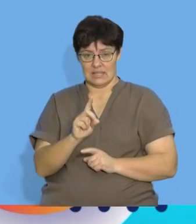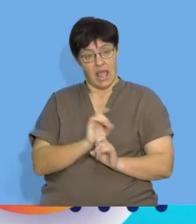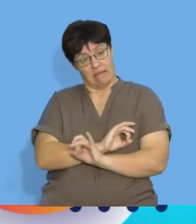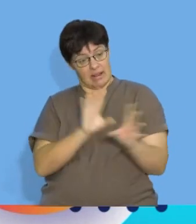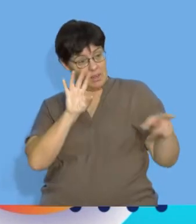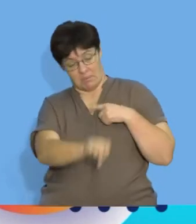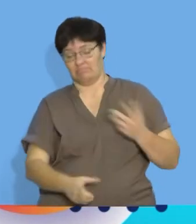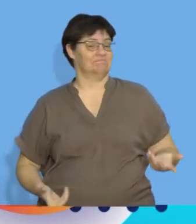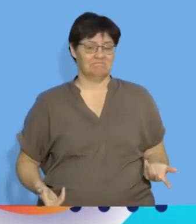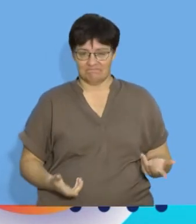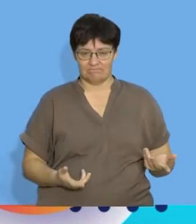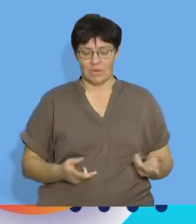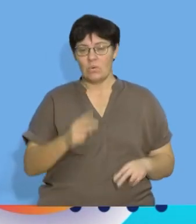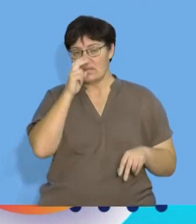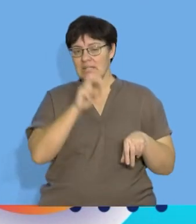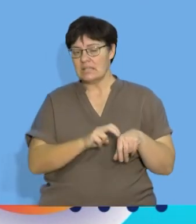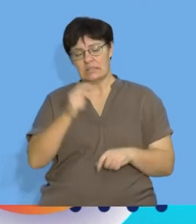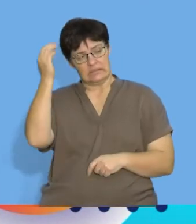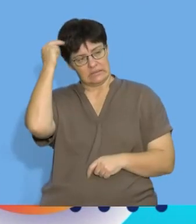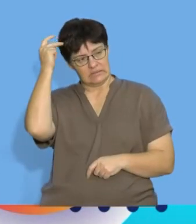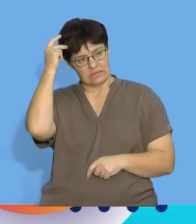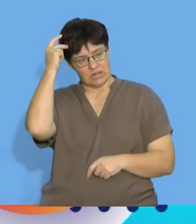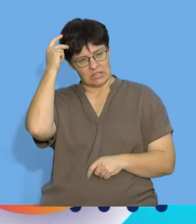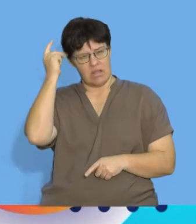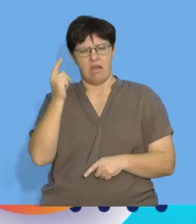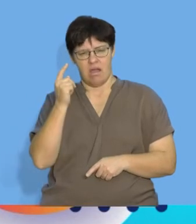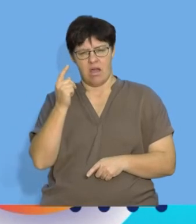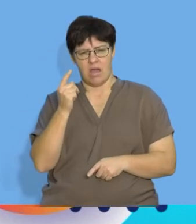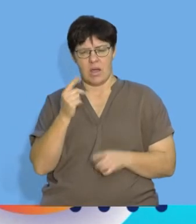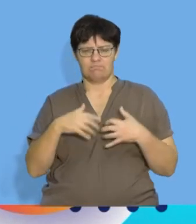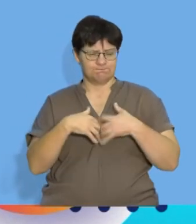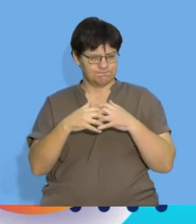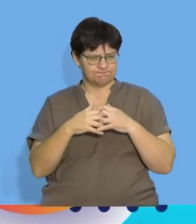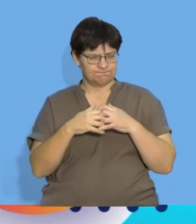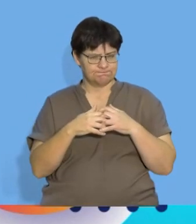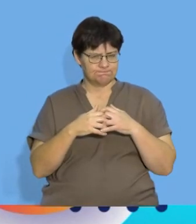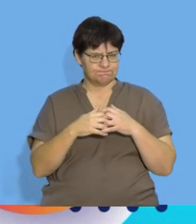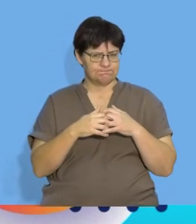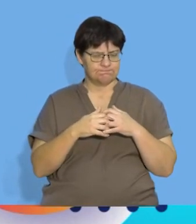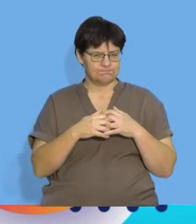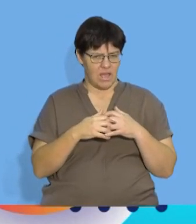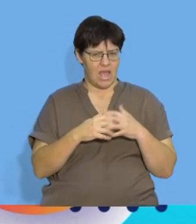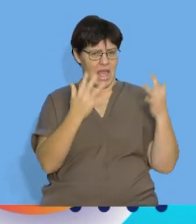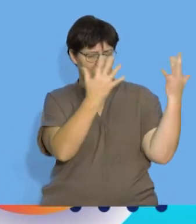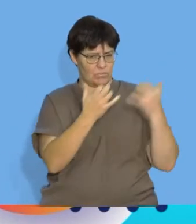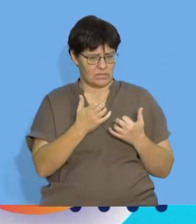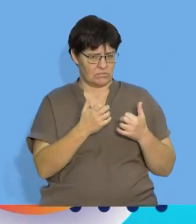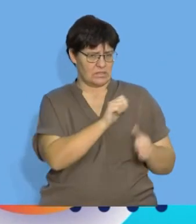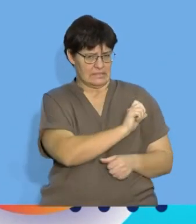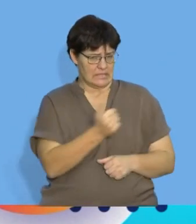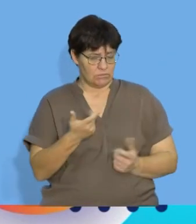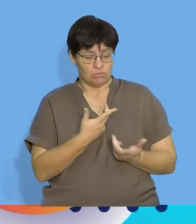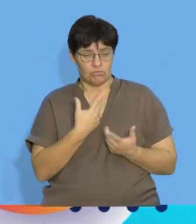are going to have to rely on our knowledge of the general form of an arithmetic sequence in order to solve for this question